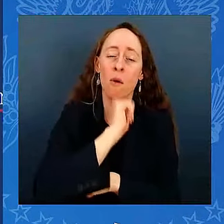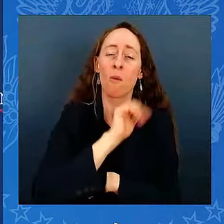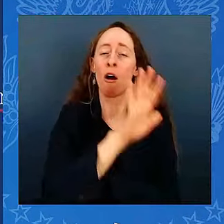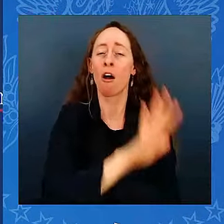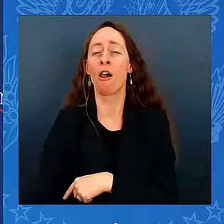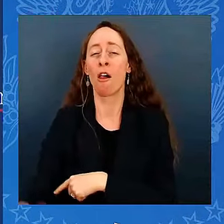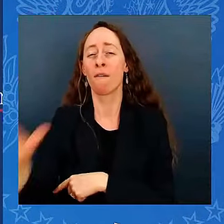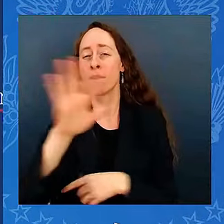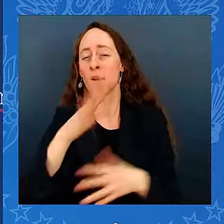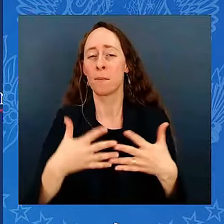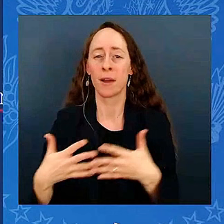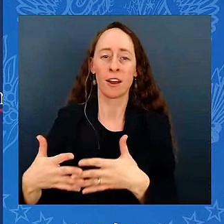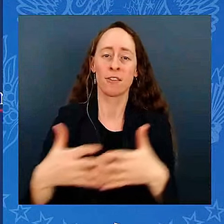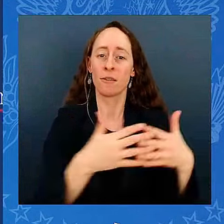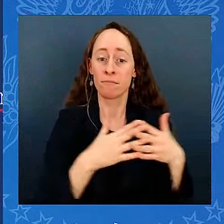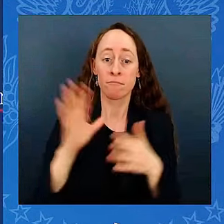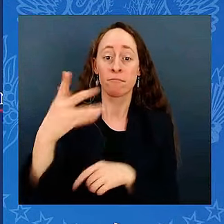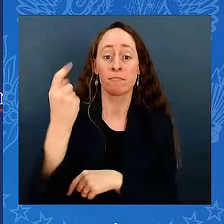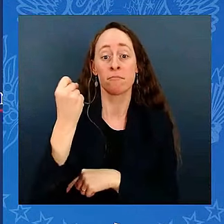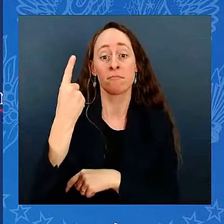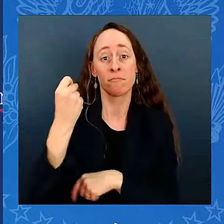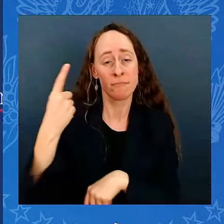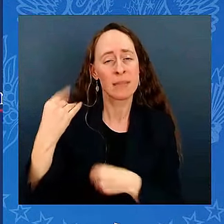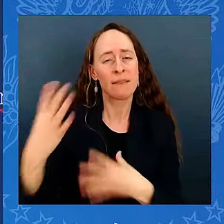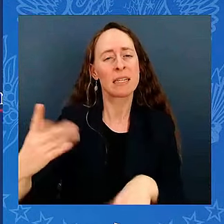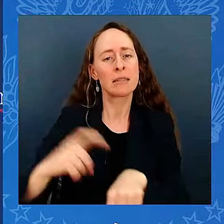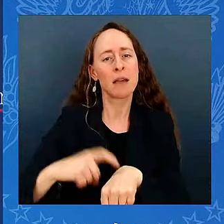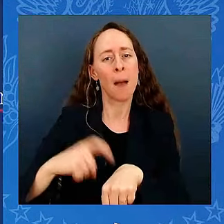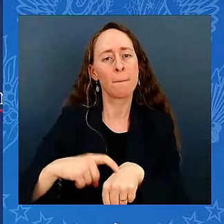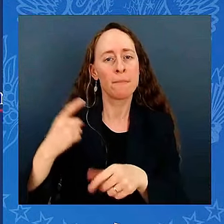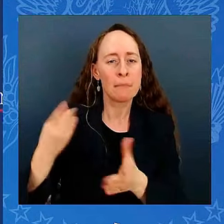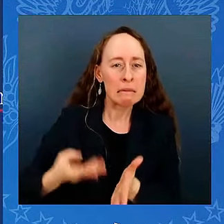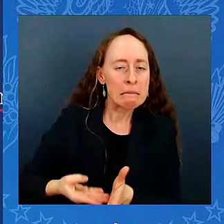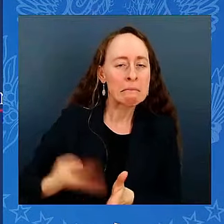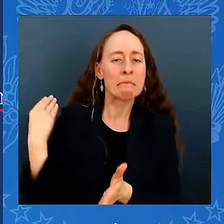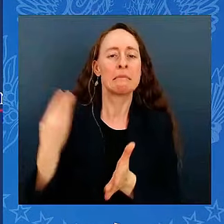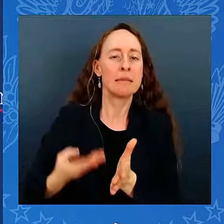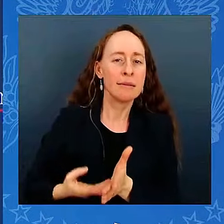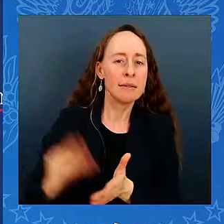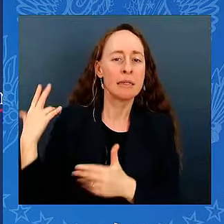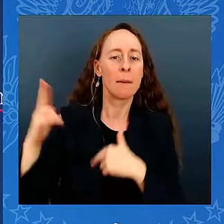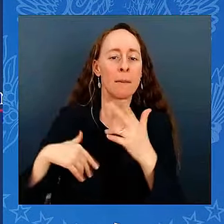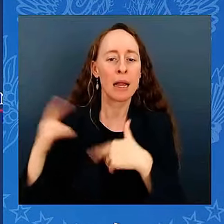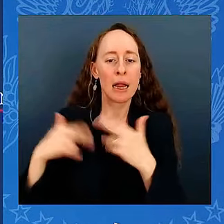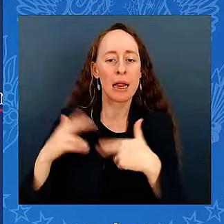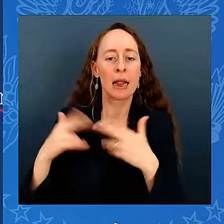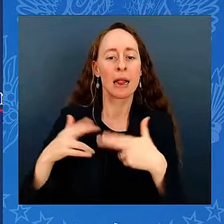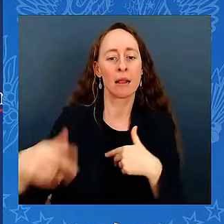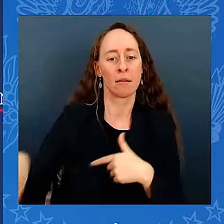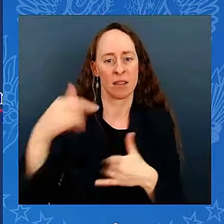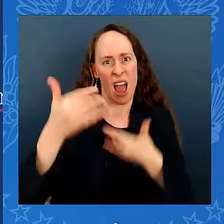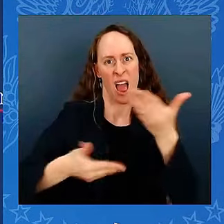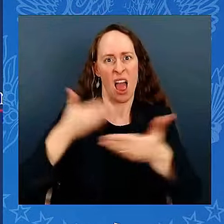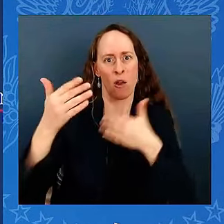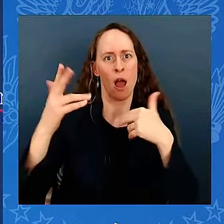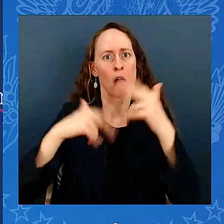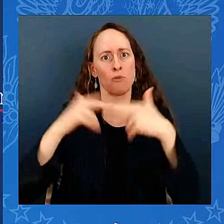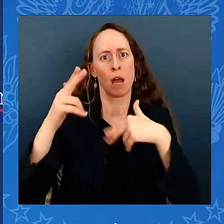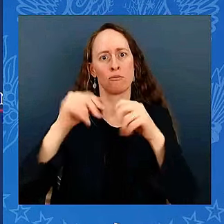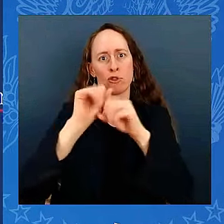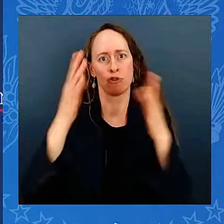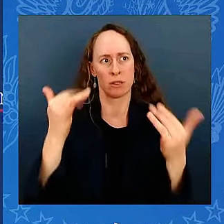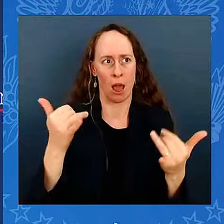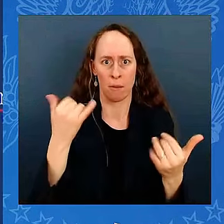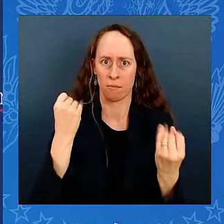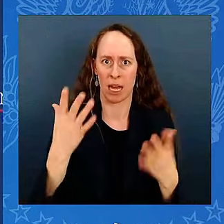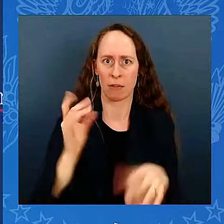but the number of construction workers are way up and they're making good salaries, already creating tens of thousands of jobs in